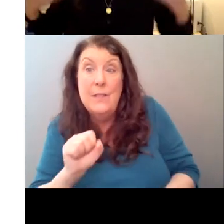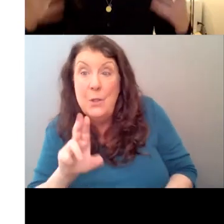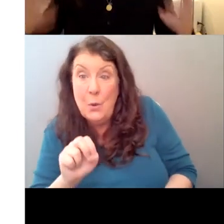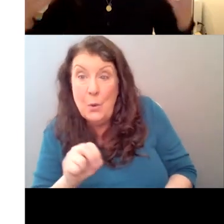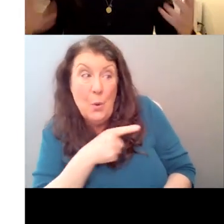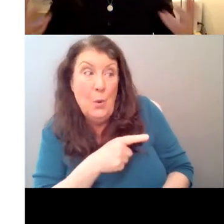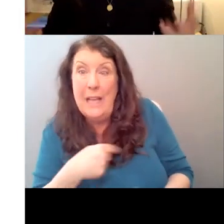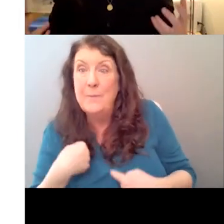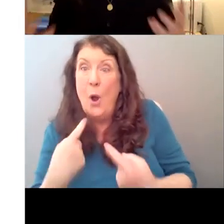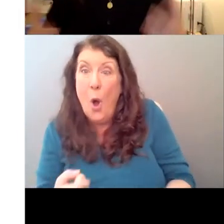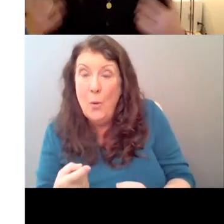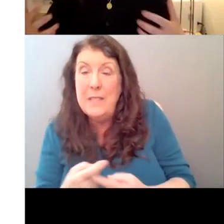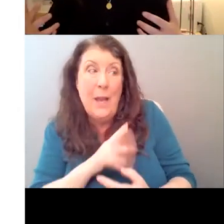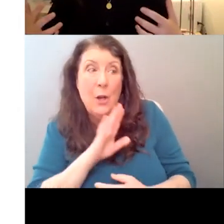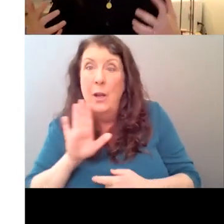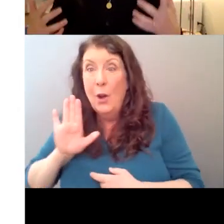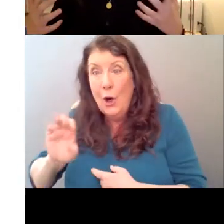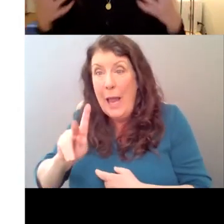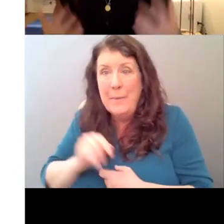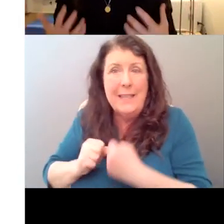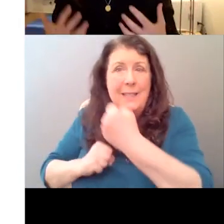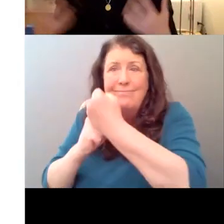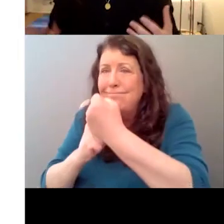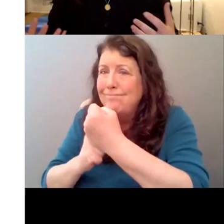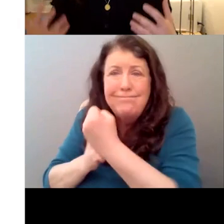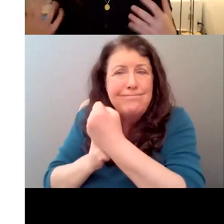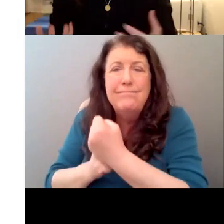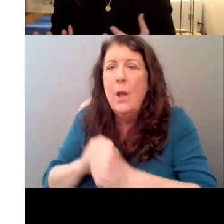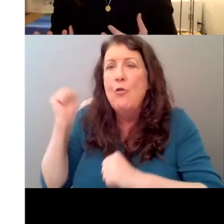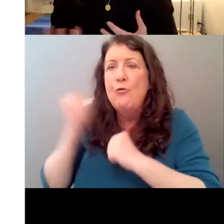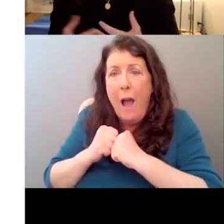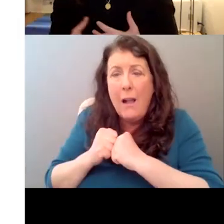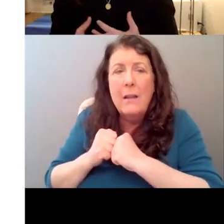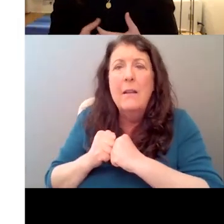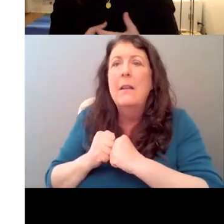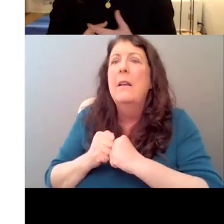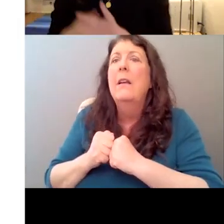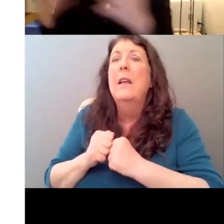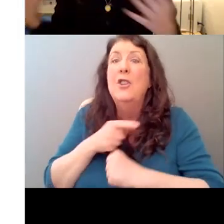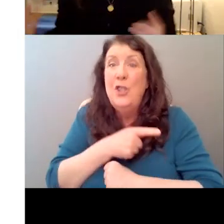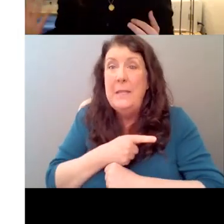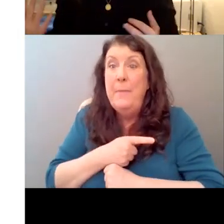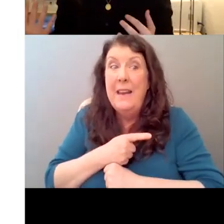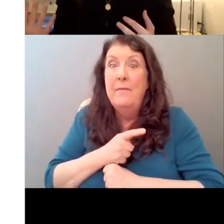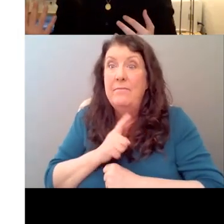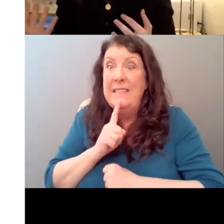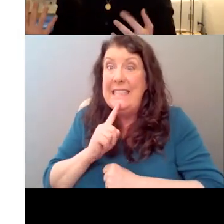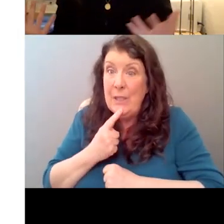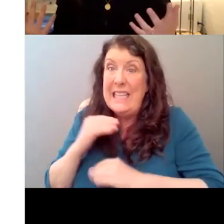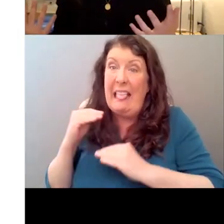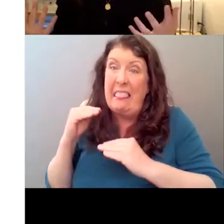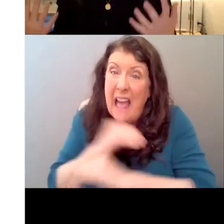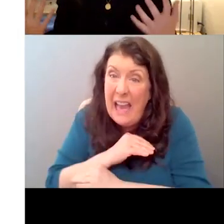actively lying to her all the time and, and hiding the truth from her, which makes Emily even more disoriented